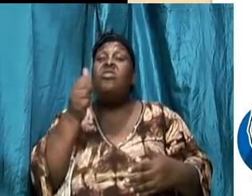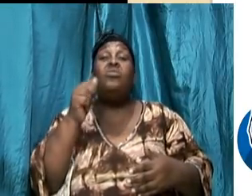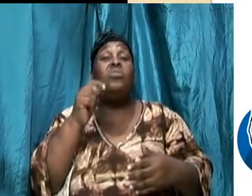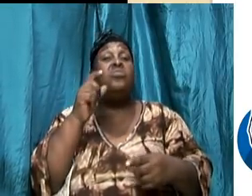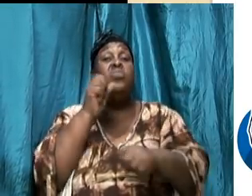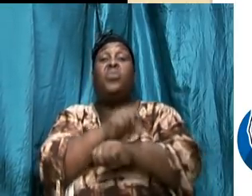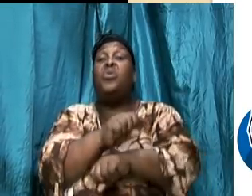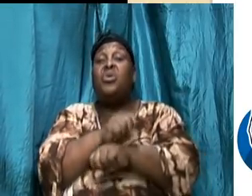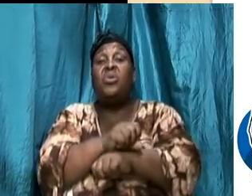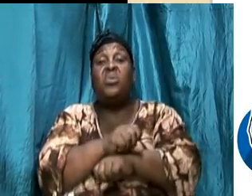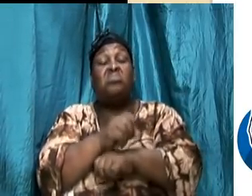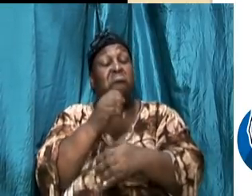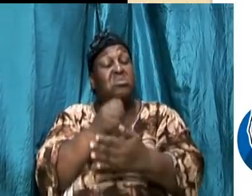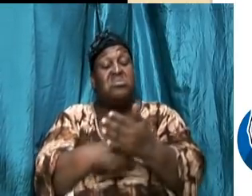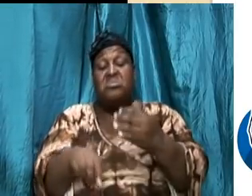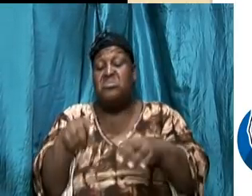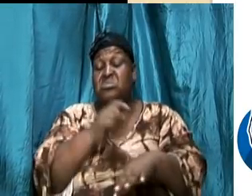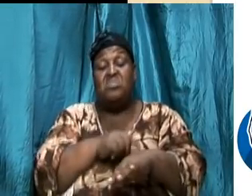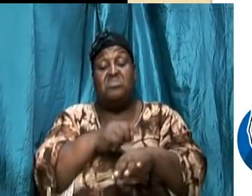down but we get back up quickly and